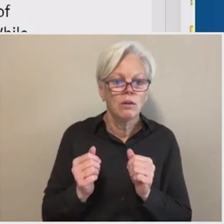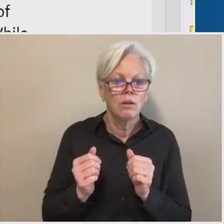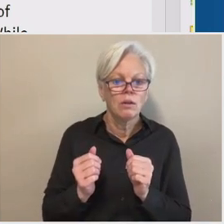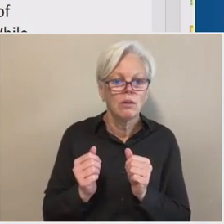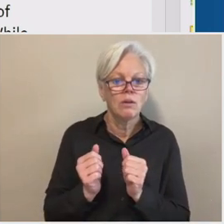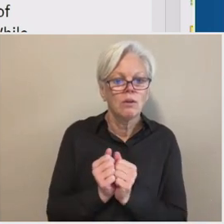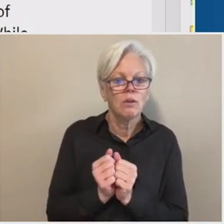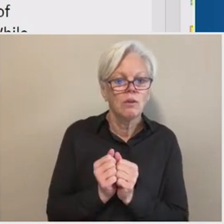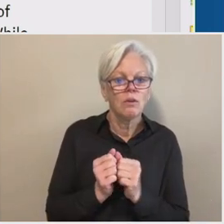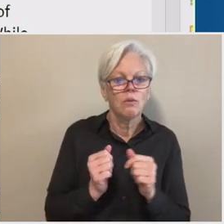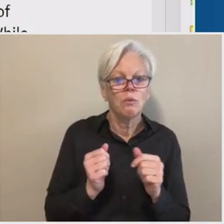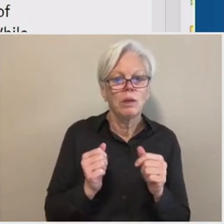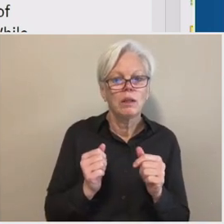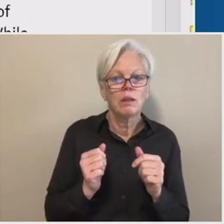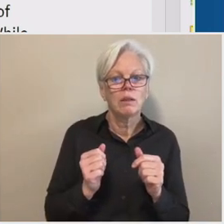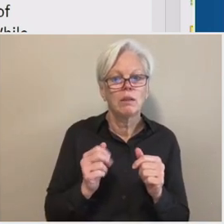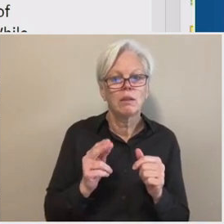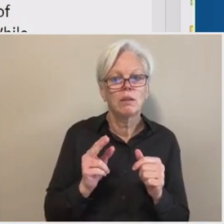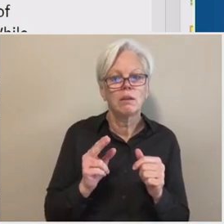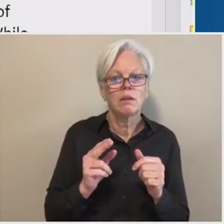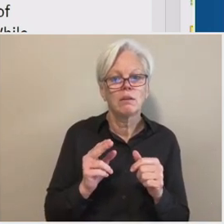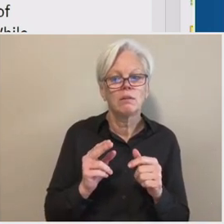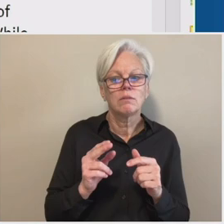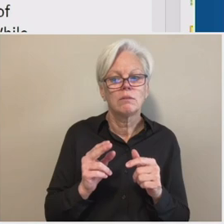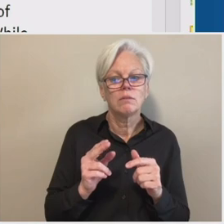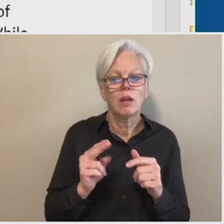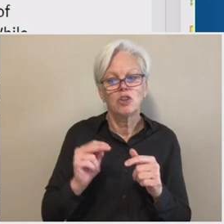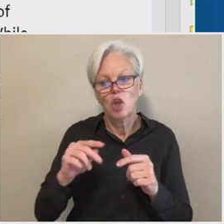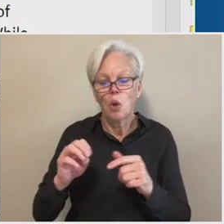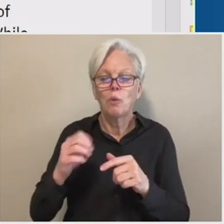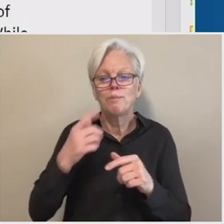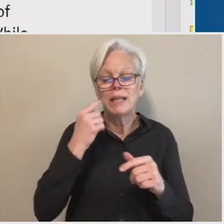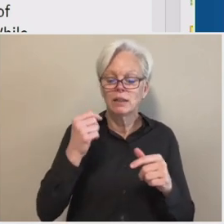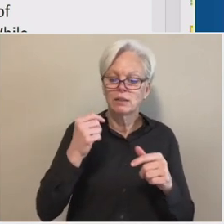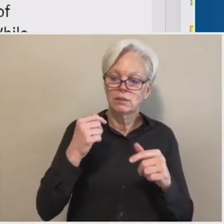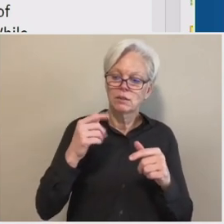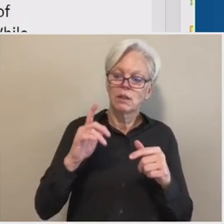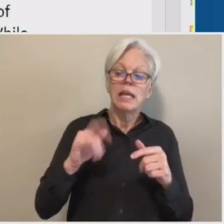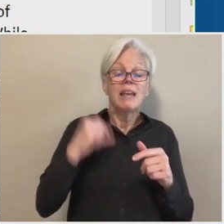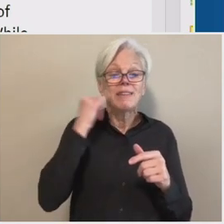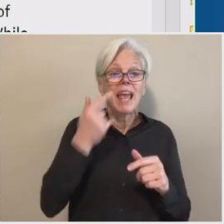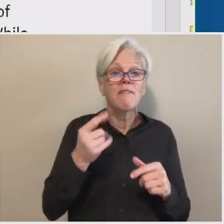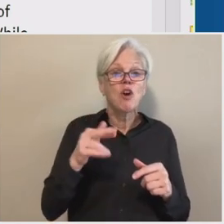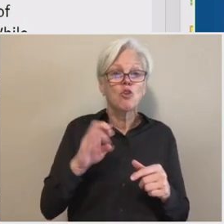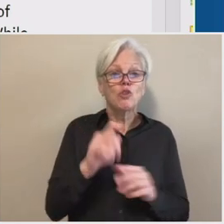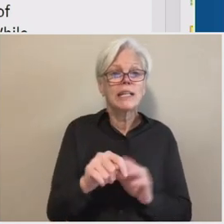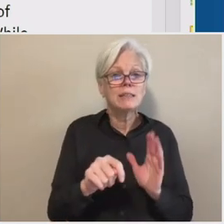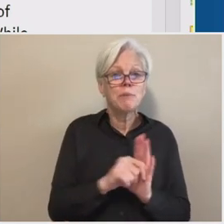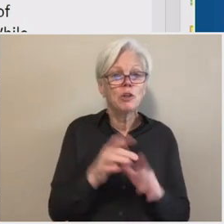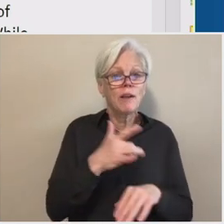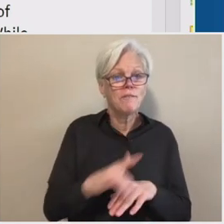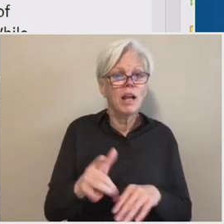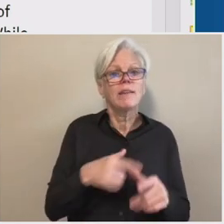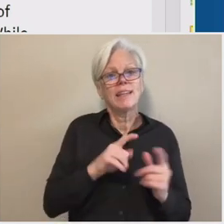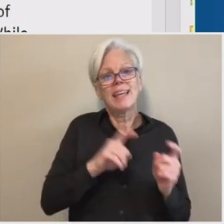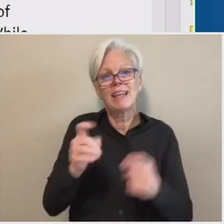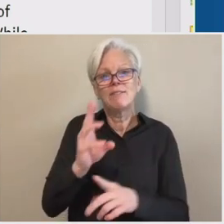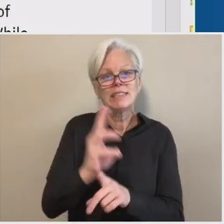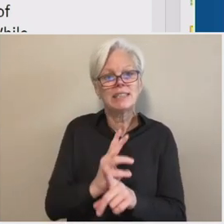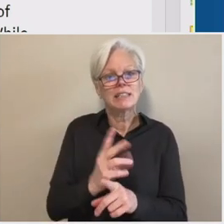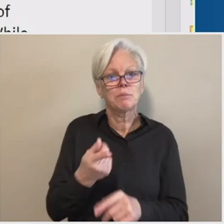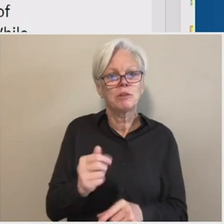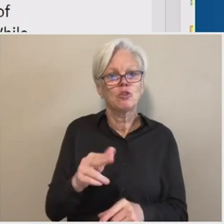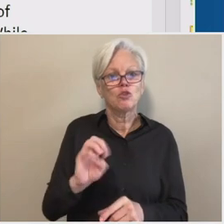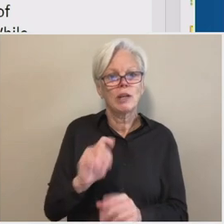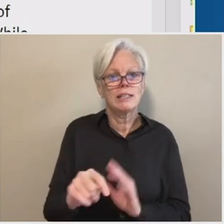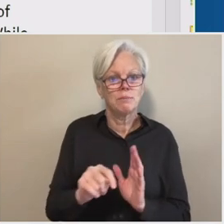their, uh, their grace period would begin immediately. Um, they would, they, if they have a grace period available, they would have, uh, their six month grace period, then they would go